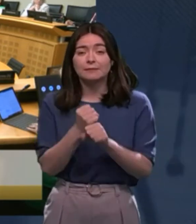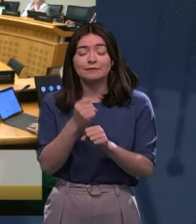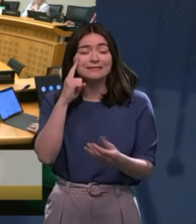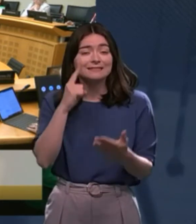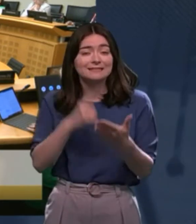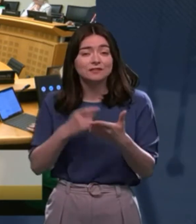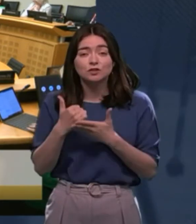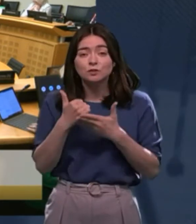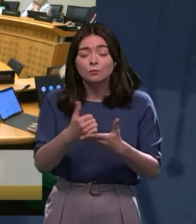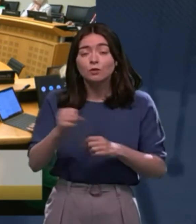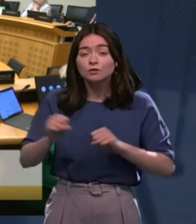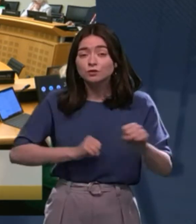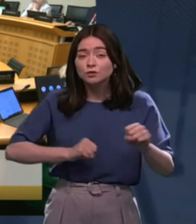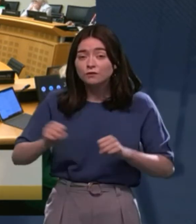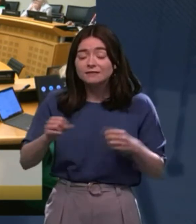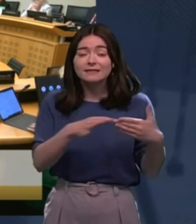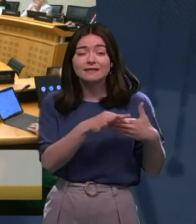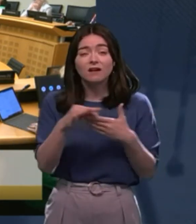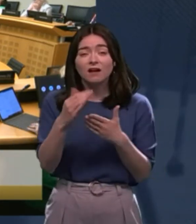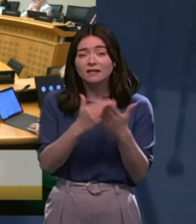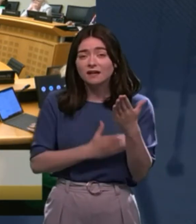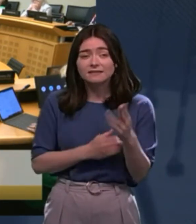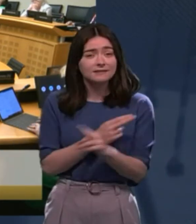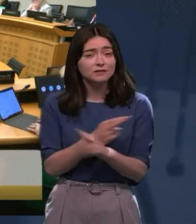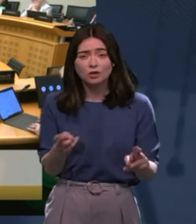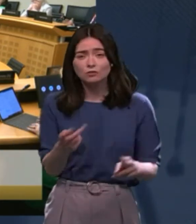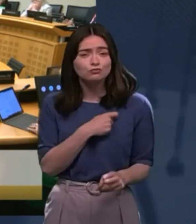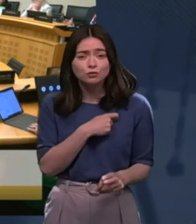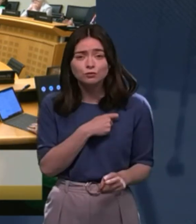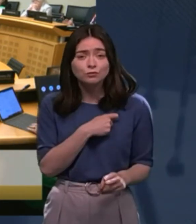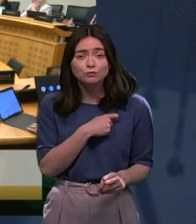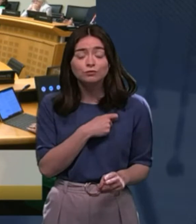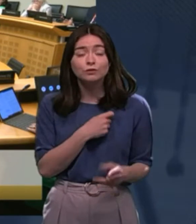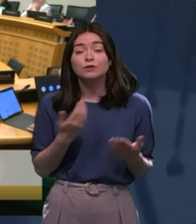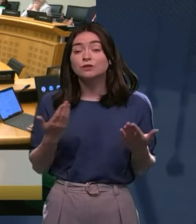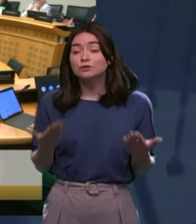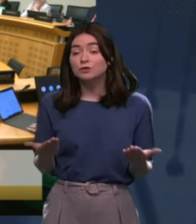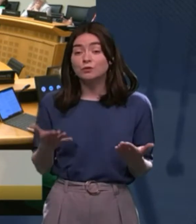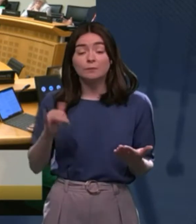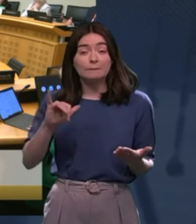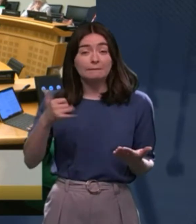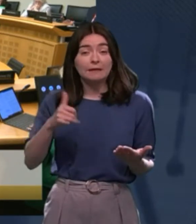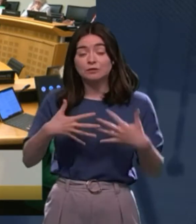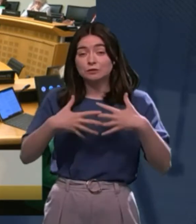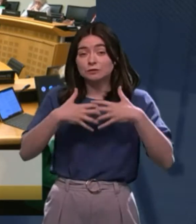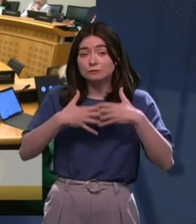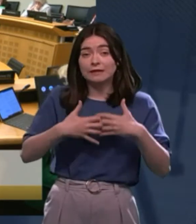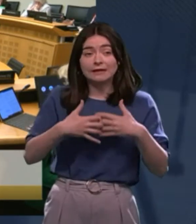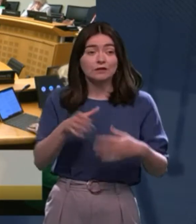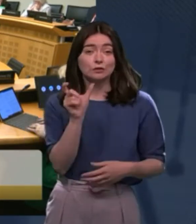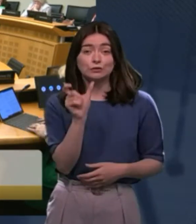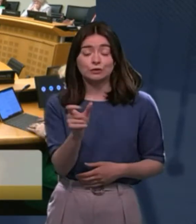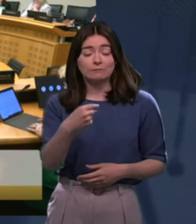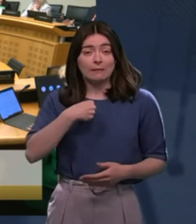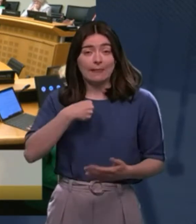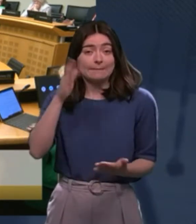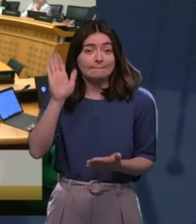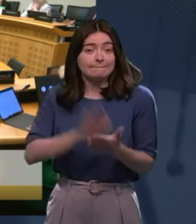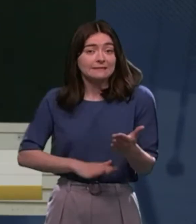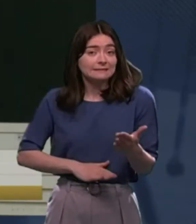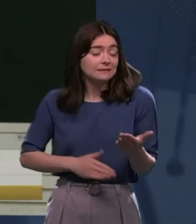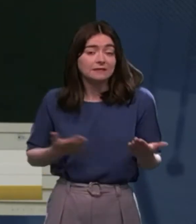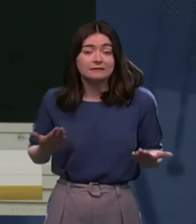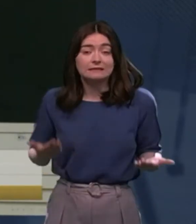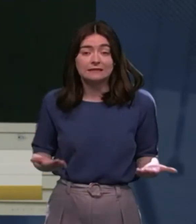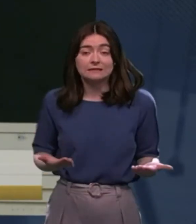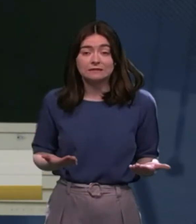decision support service and the guidelines, and that's not correct. So unless there's some technical term that I'm missing, that